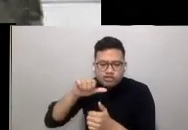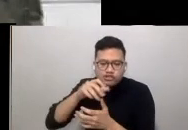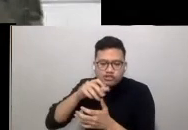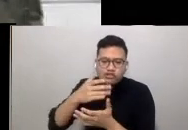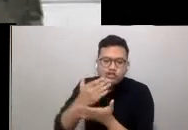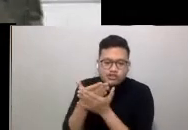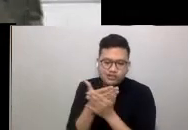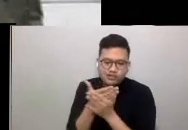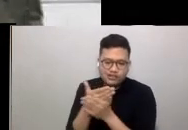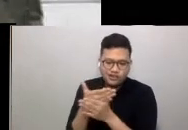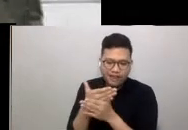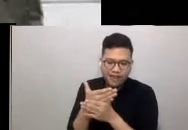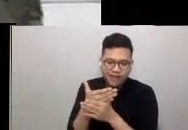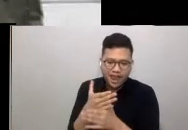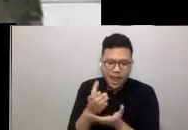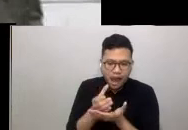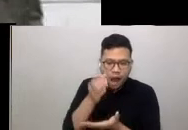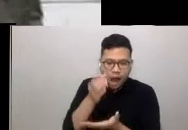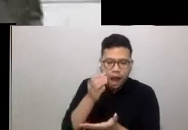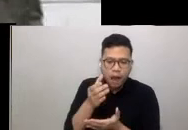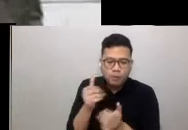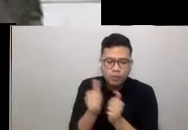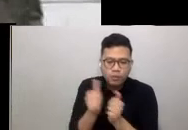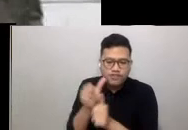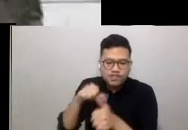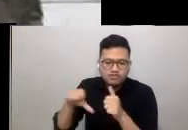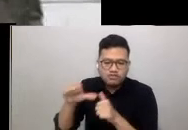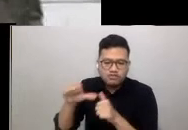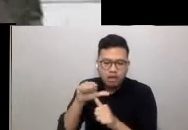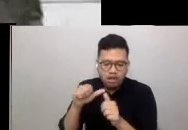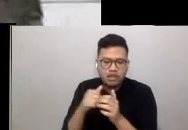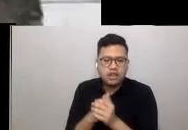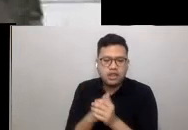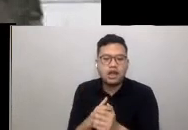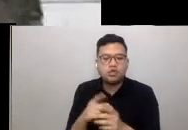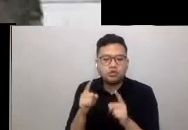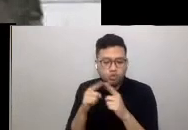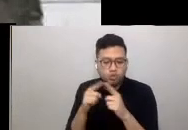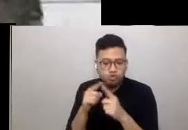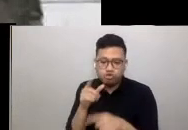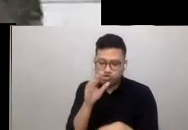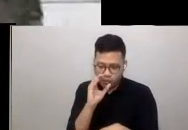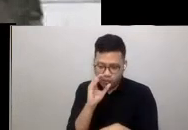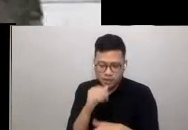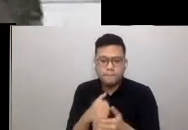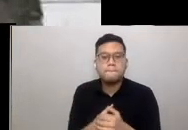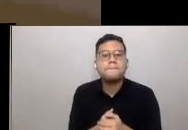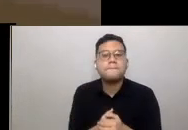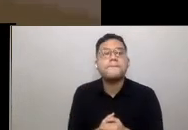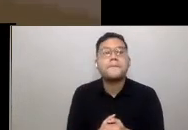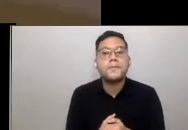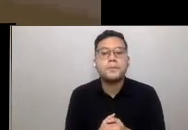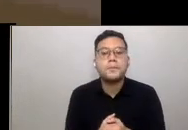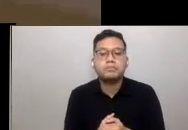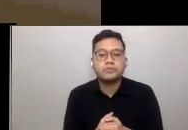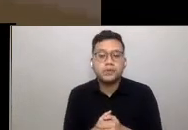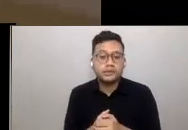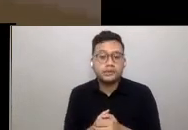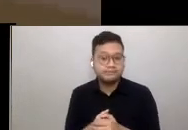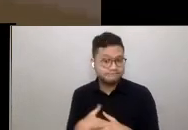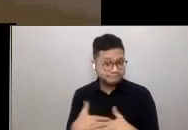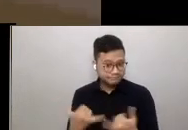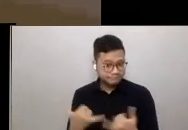has helped shape new housing policies aimed at improving housing conditions.